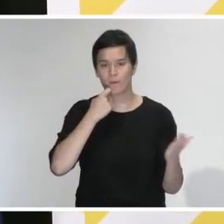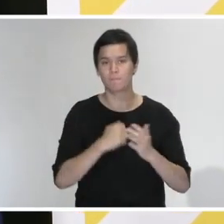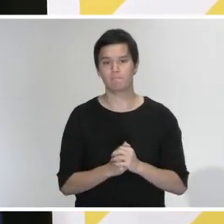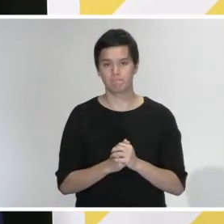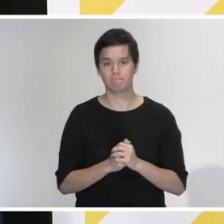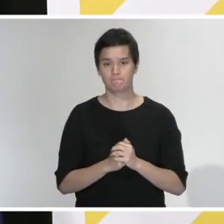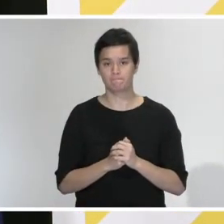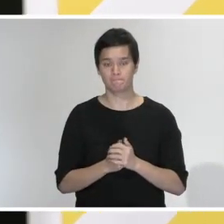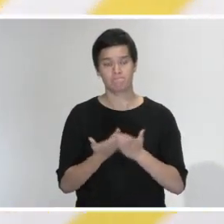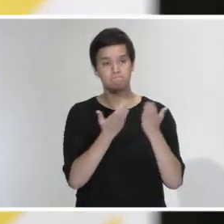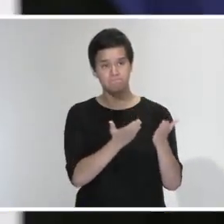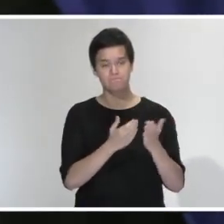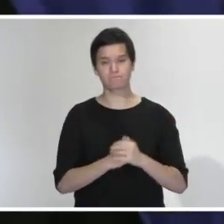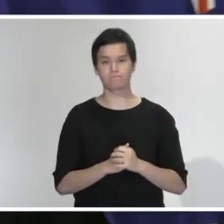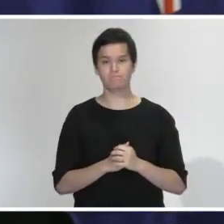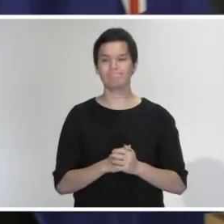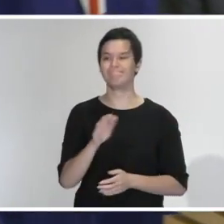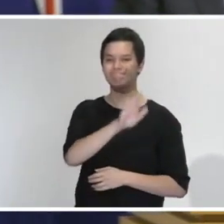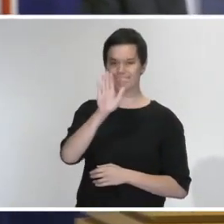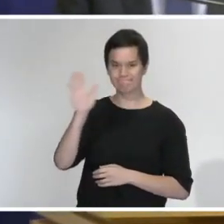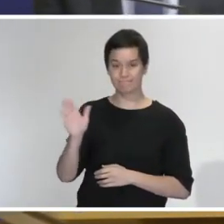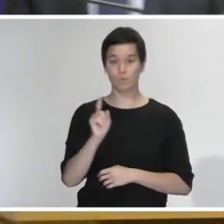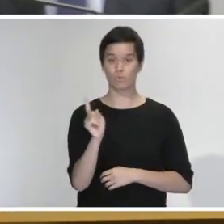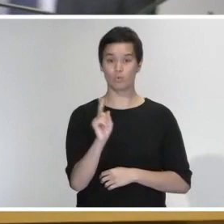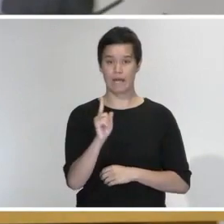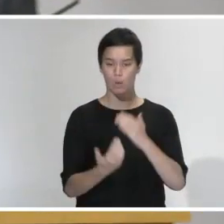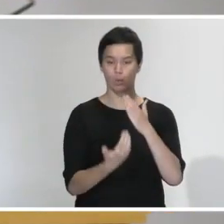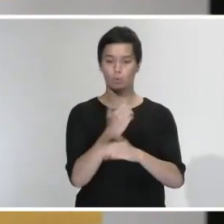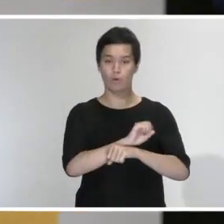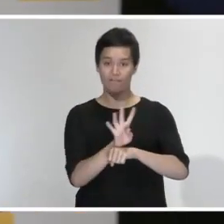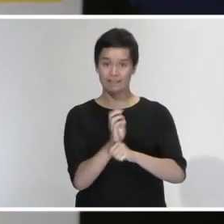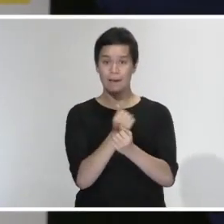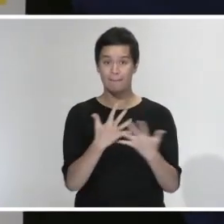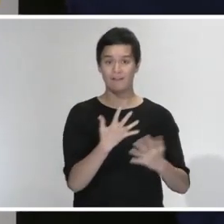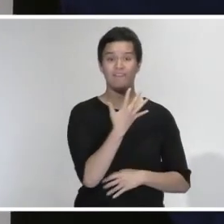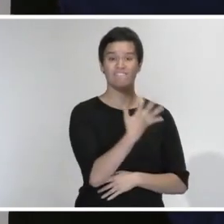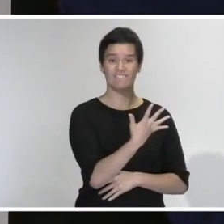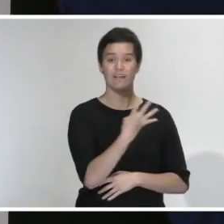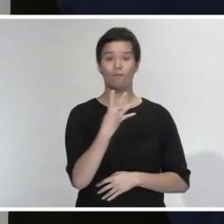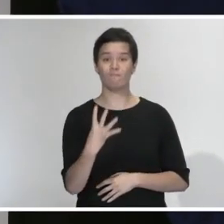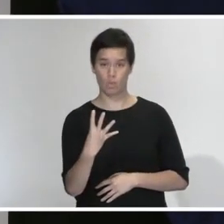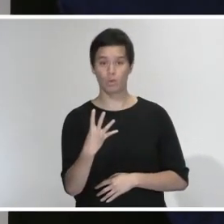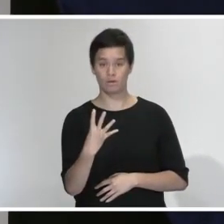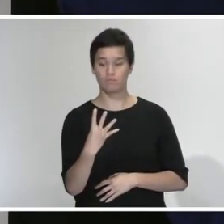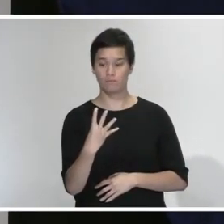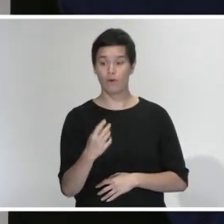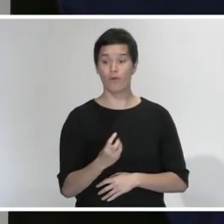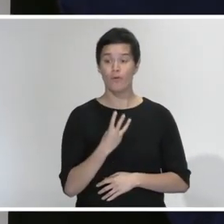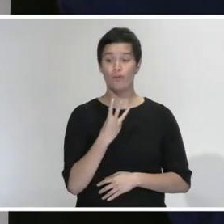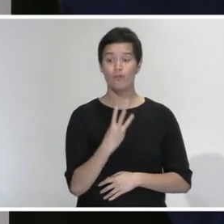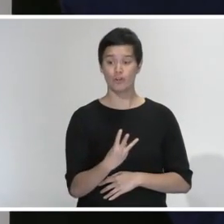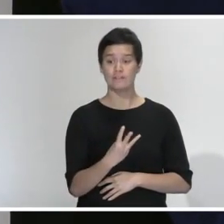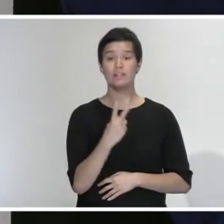ora koutou katoa. So today there are a total of 54 new cases to report, 32 of these are confirmed cases